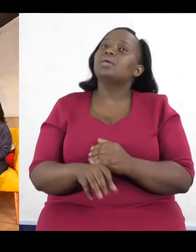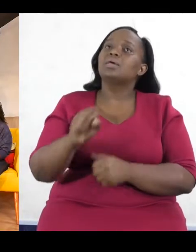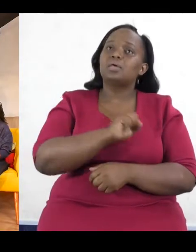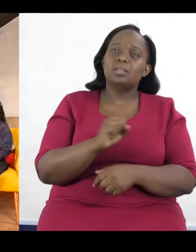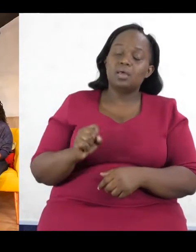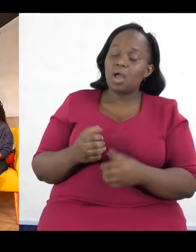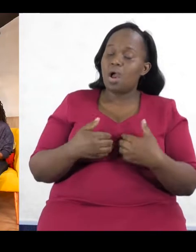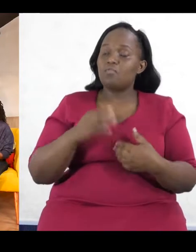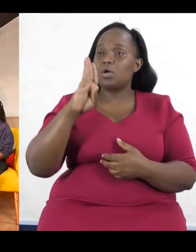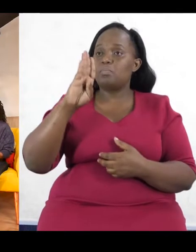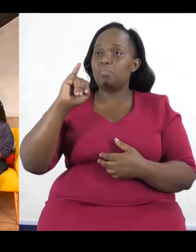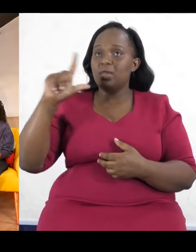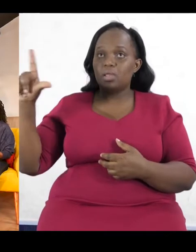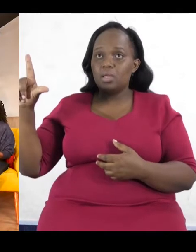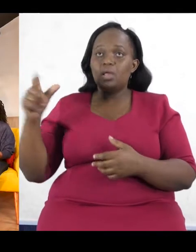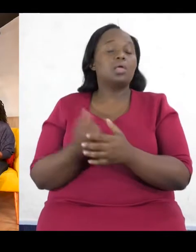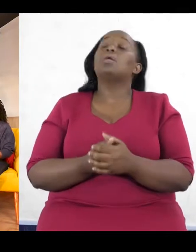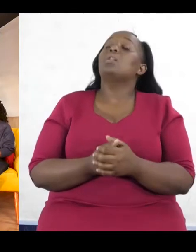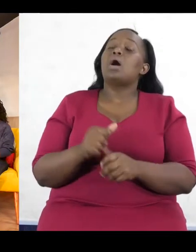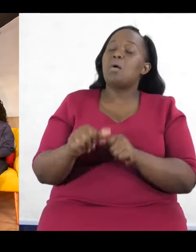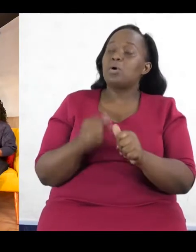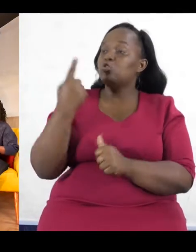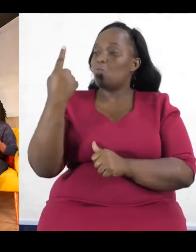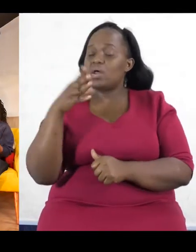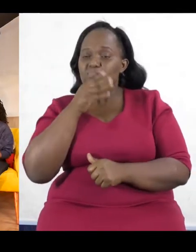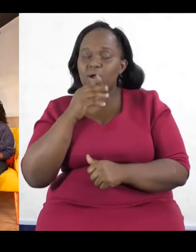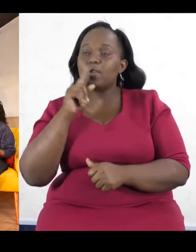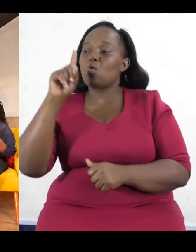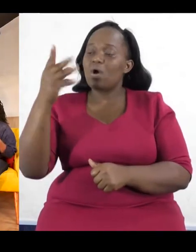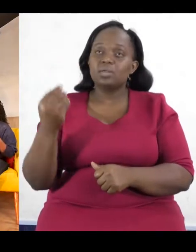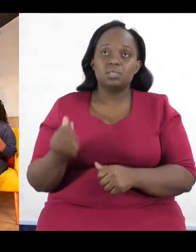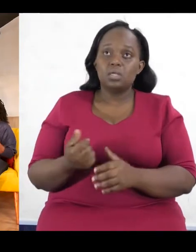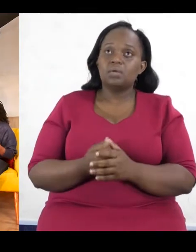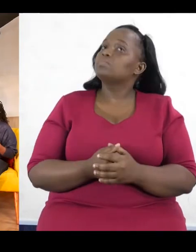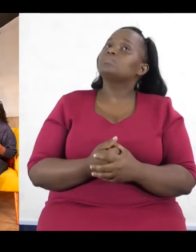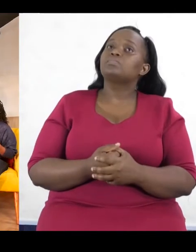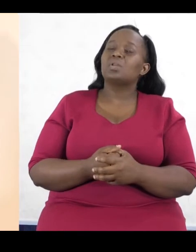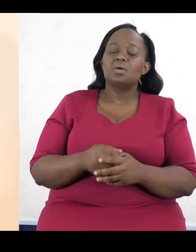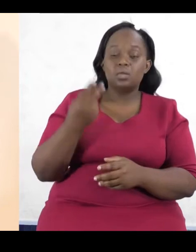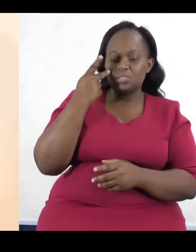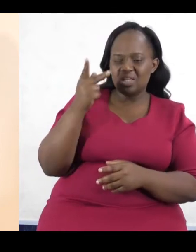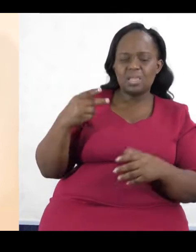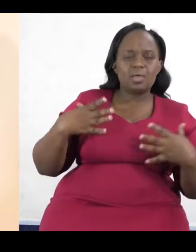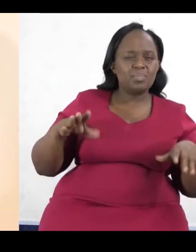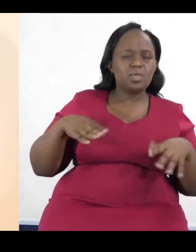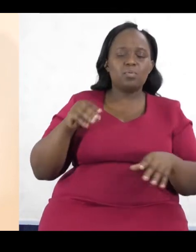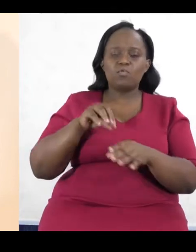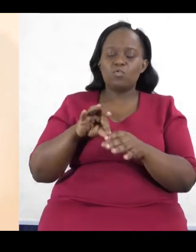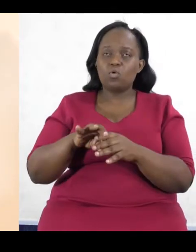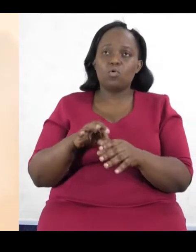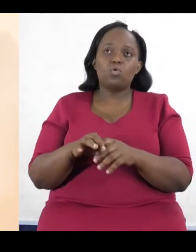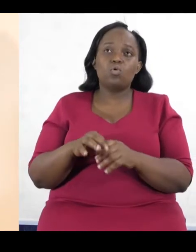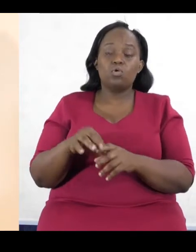one shilling, where you'd see people actually voting for that, not because they want, but it's because it's a